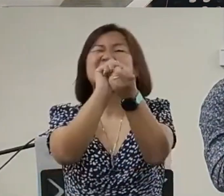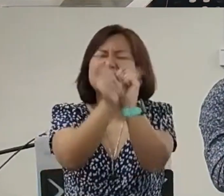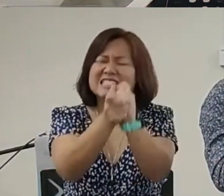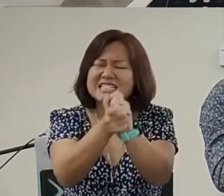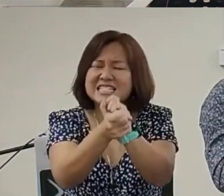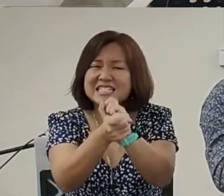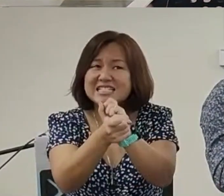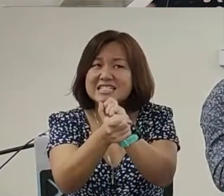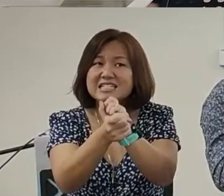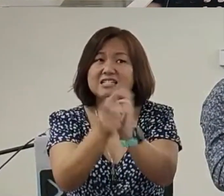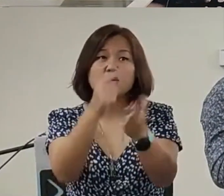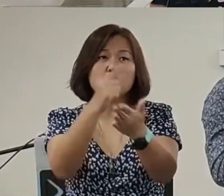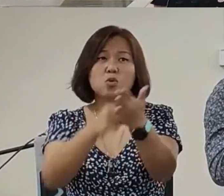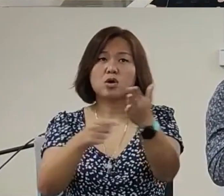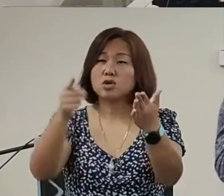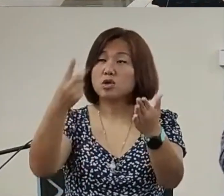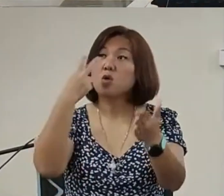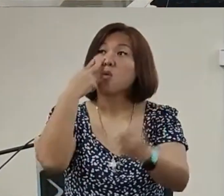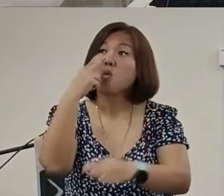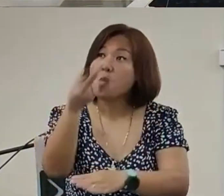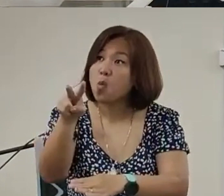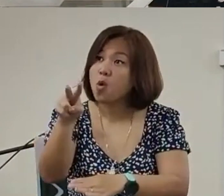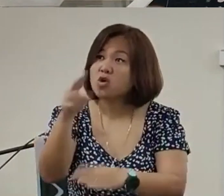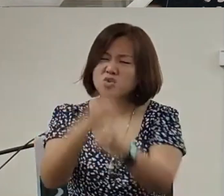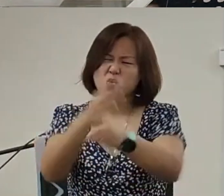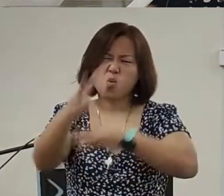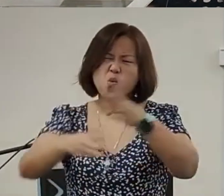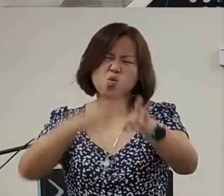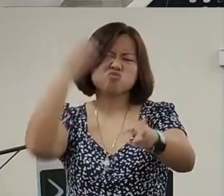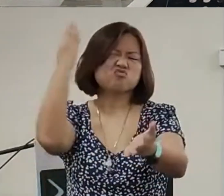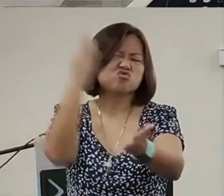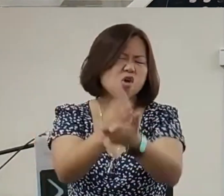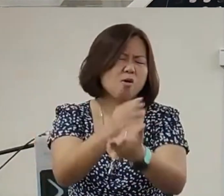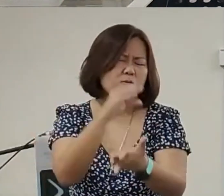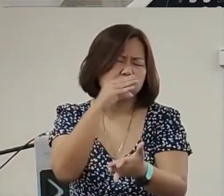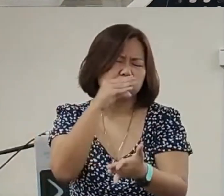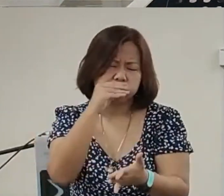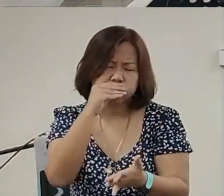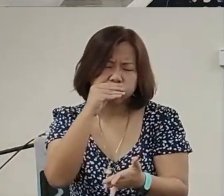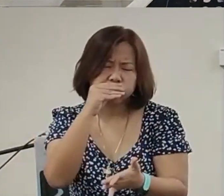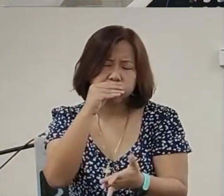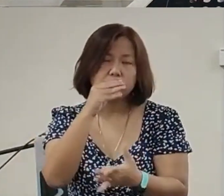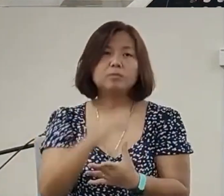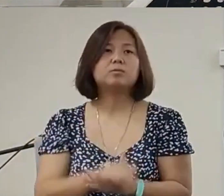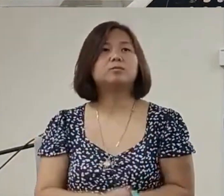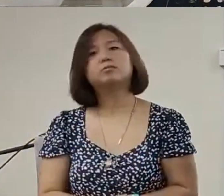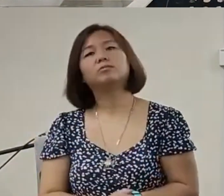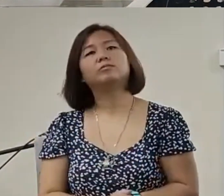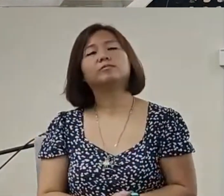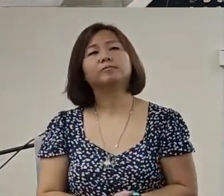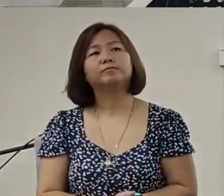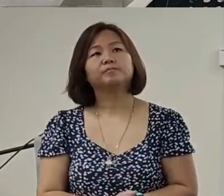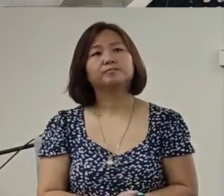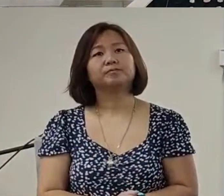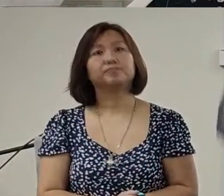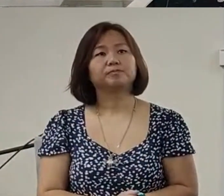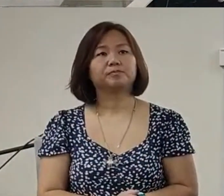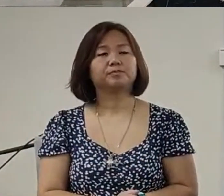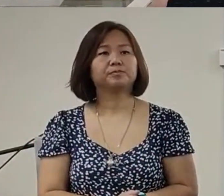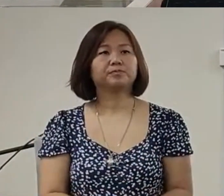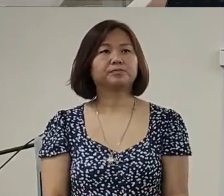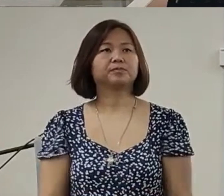silence in your life and you will just begin to grow and enjoy being set free from fear